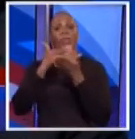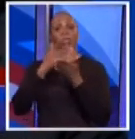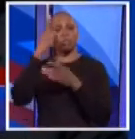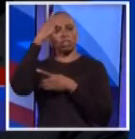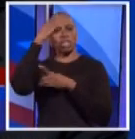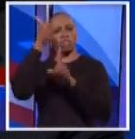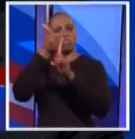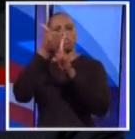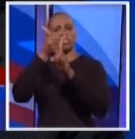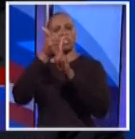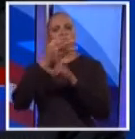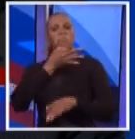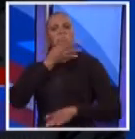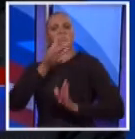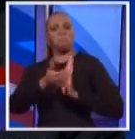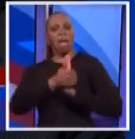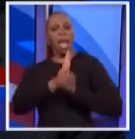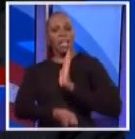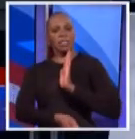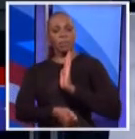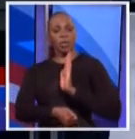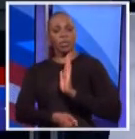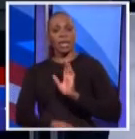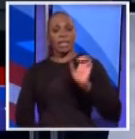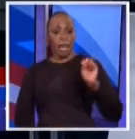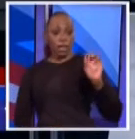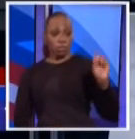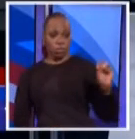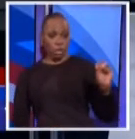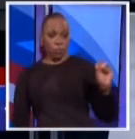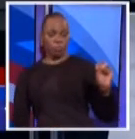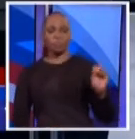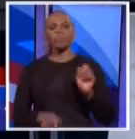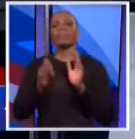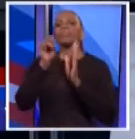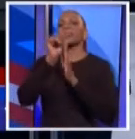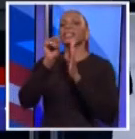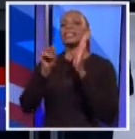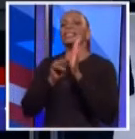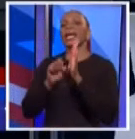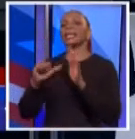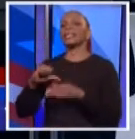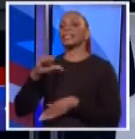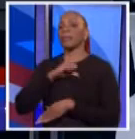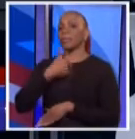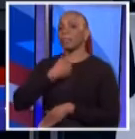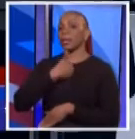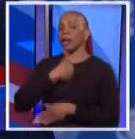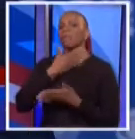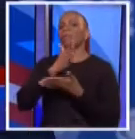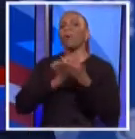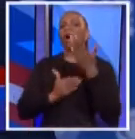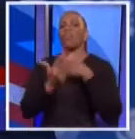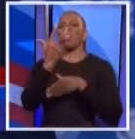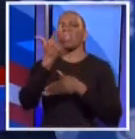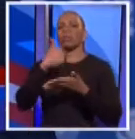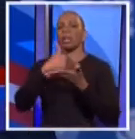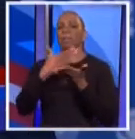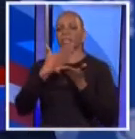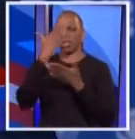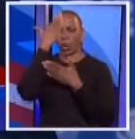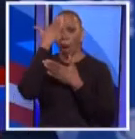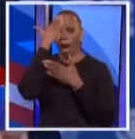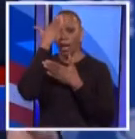expert? Mr. Stringer, we'll start with you. Well, as a state assemblyman, I was part of 13 budgets, so I know the rough and tumble of